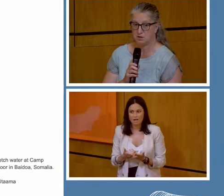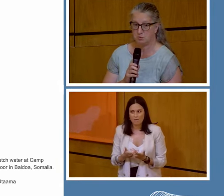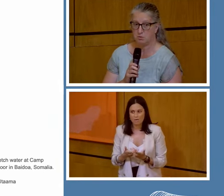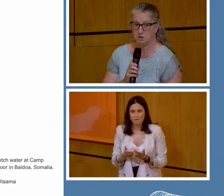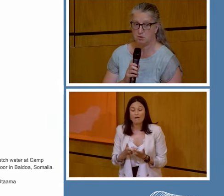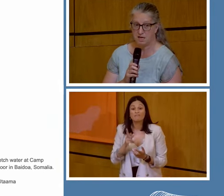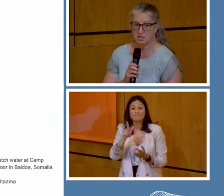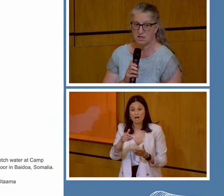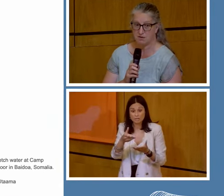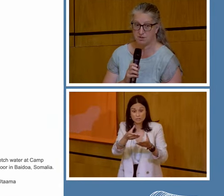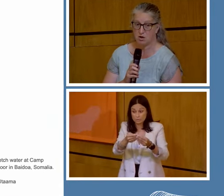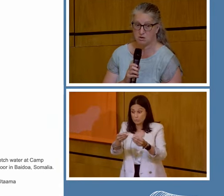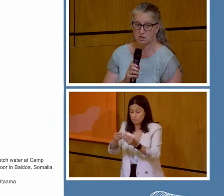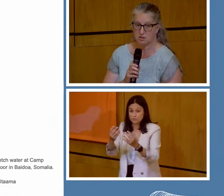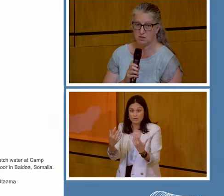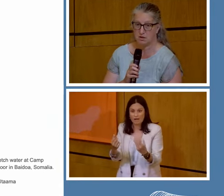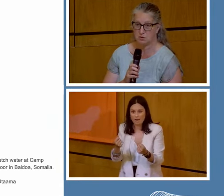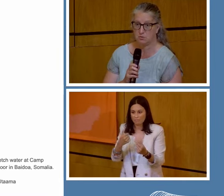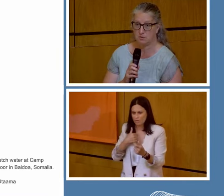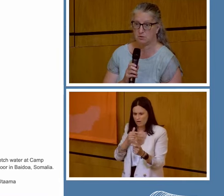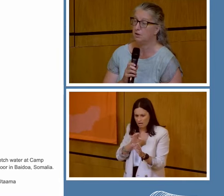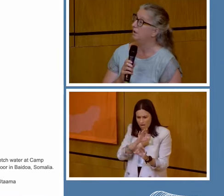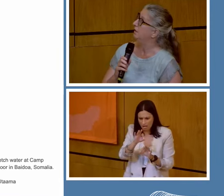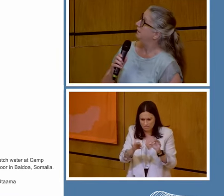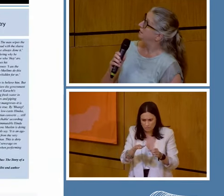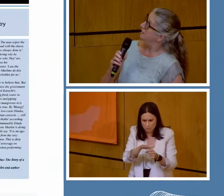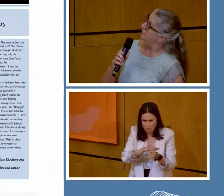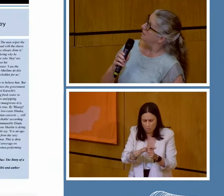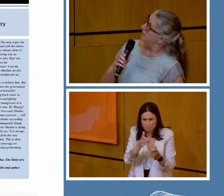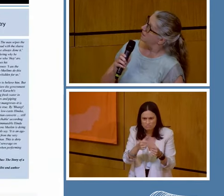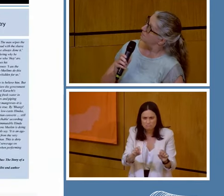the solutions, but we actually have to ask those local people.